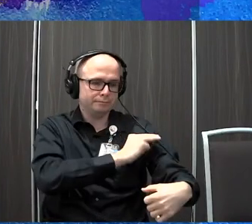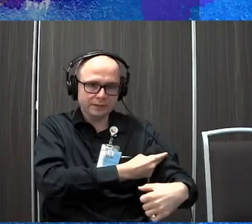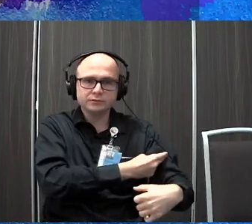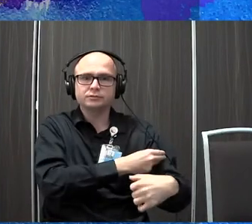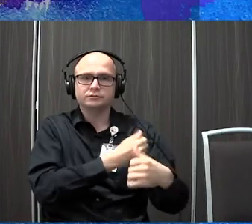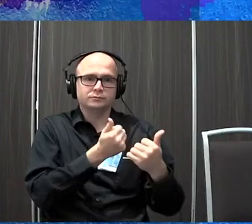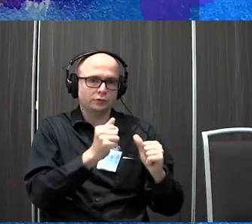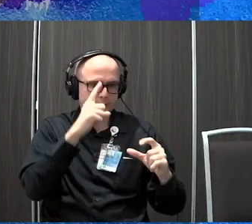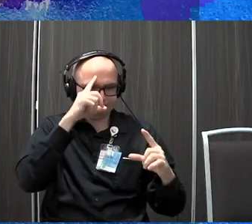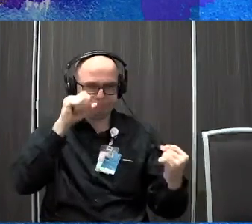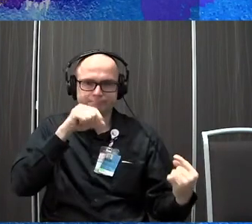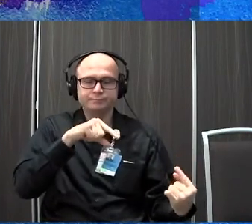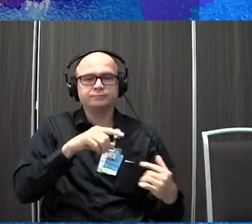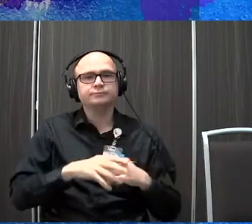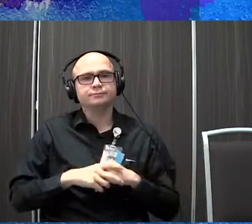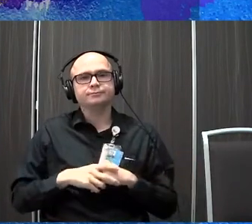that proprioception.